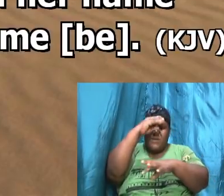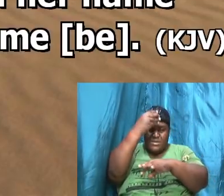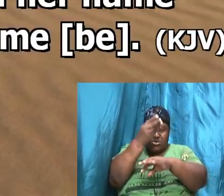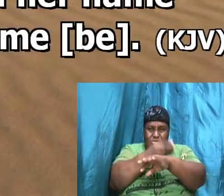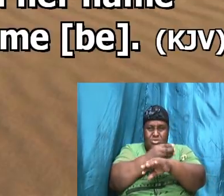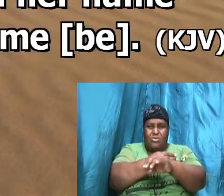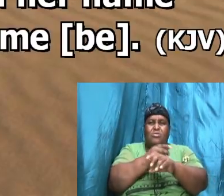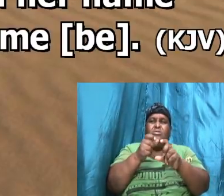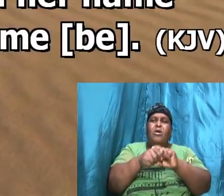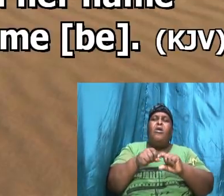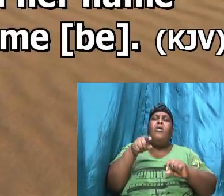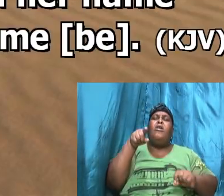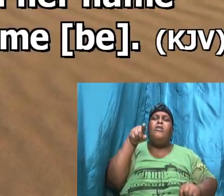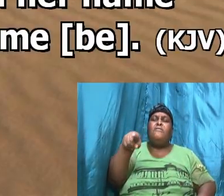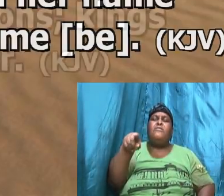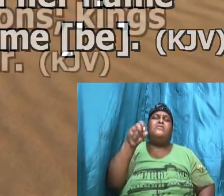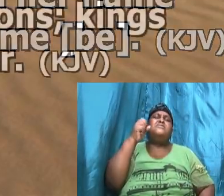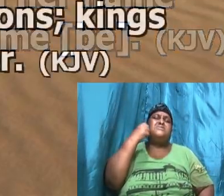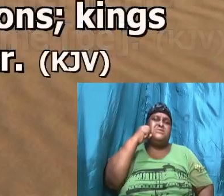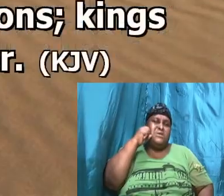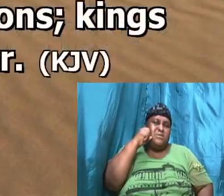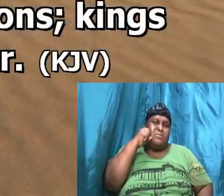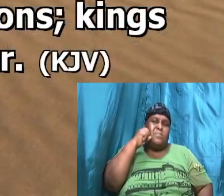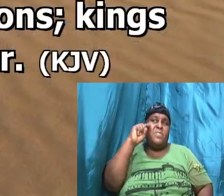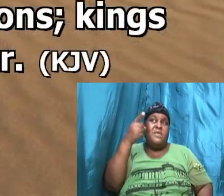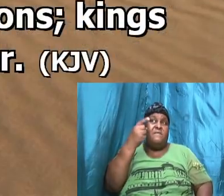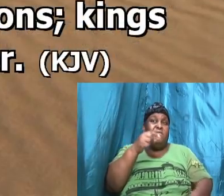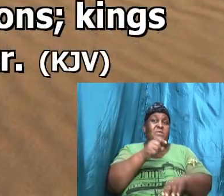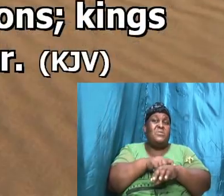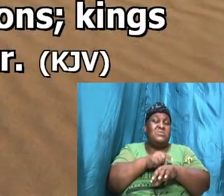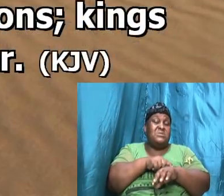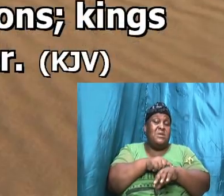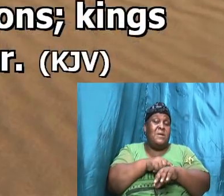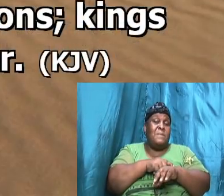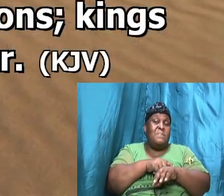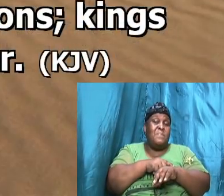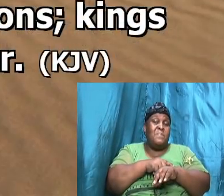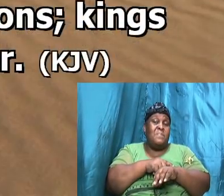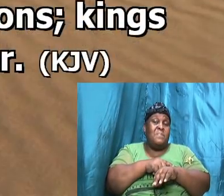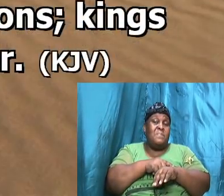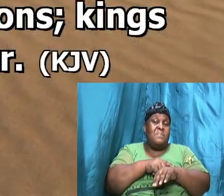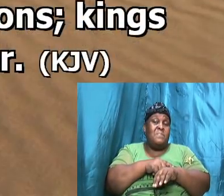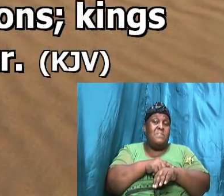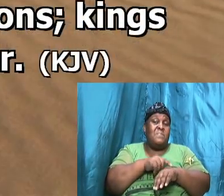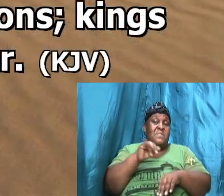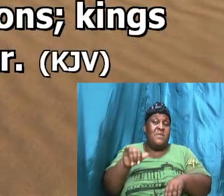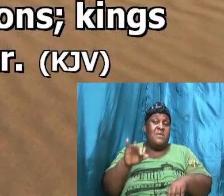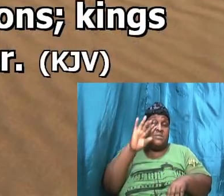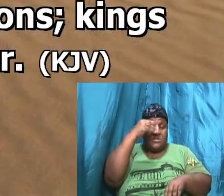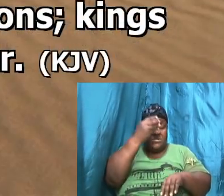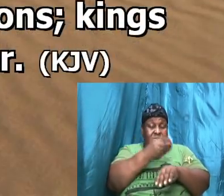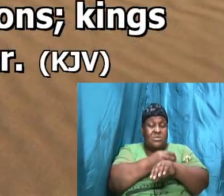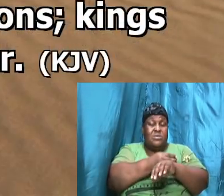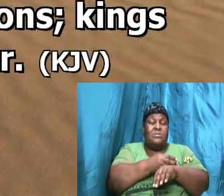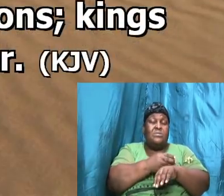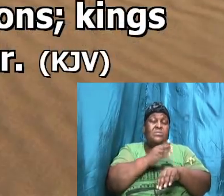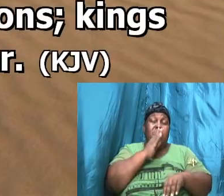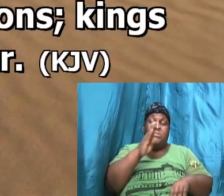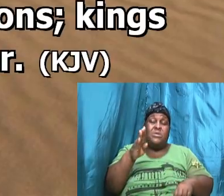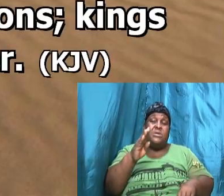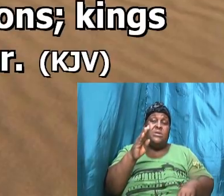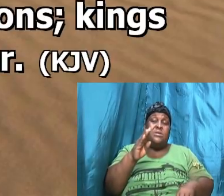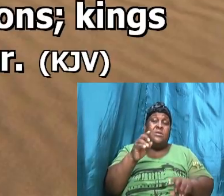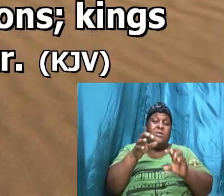her now this was the first time that it was mentioned that the son would be of his wife